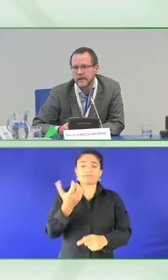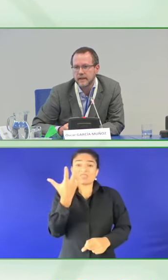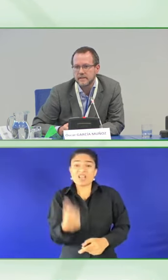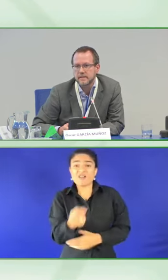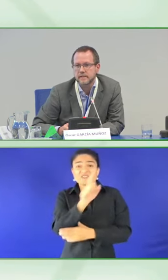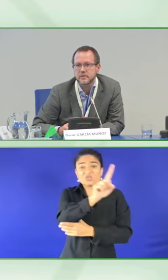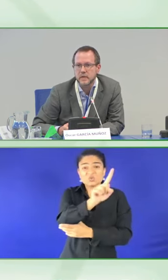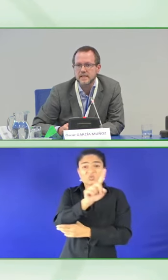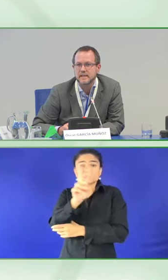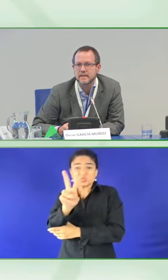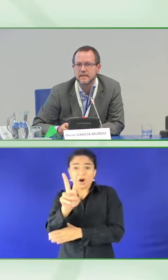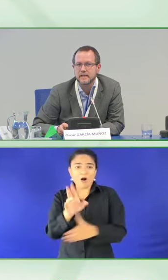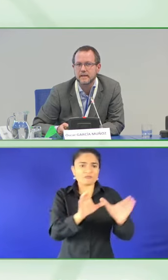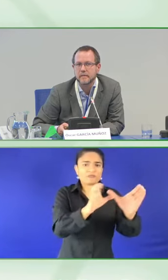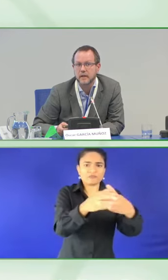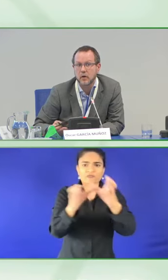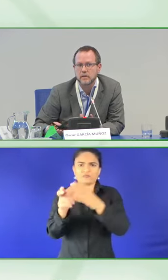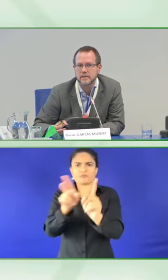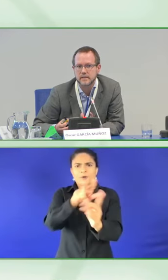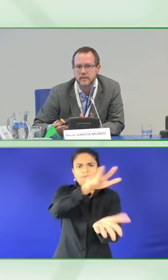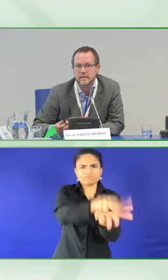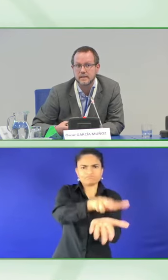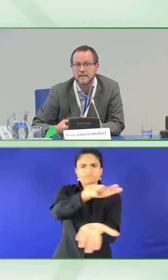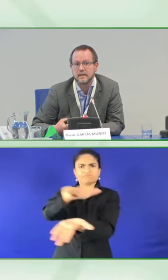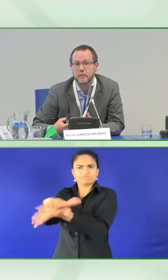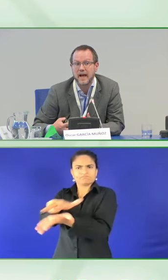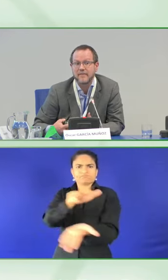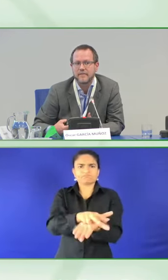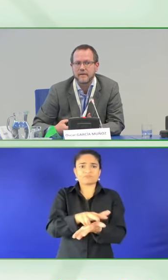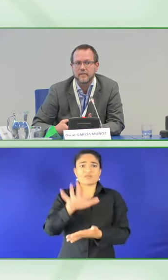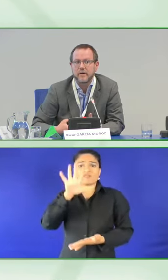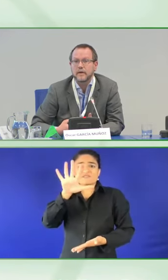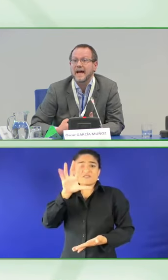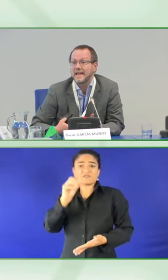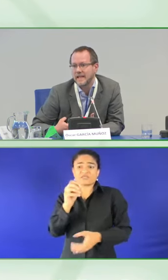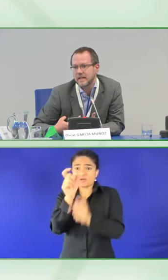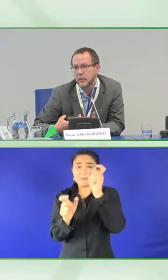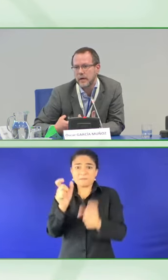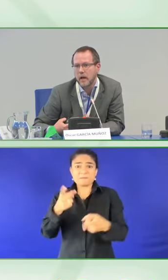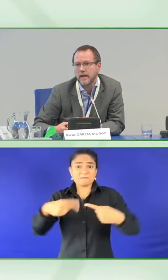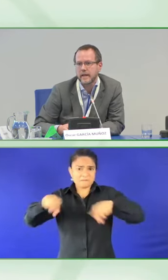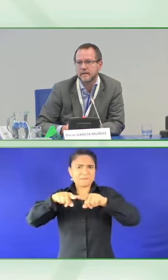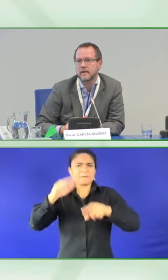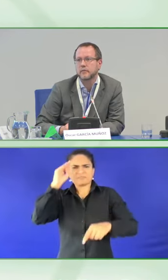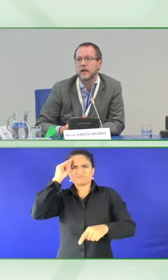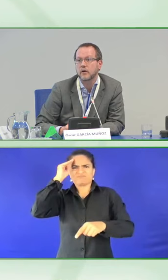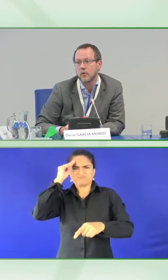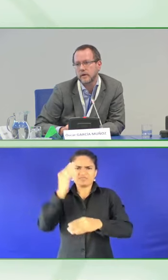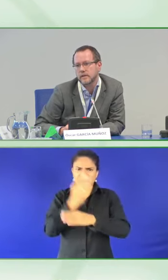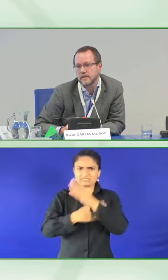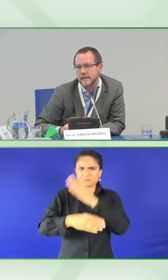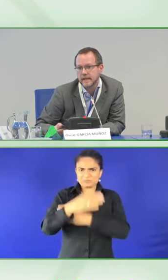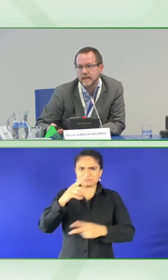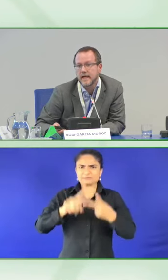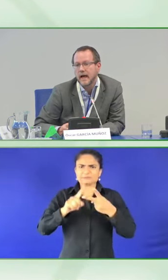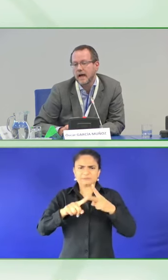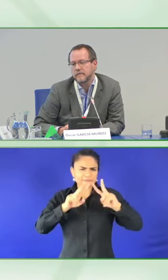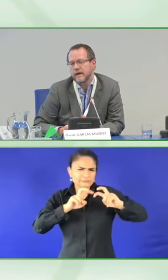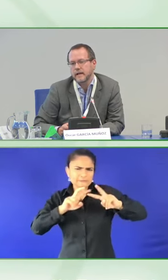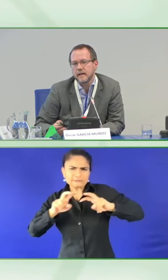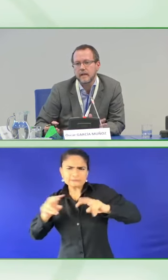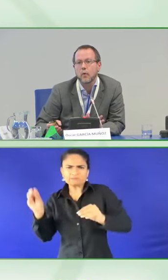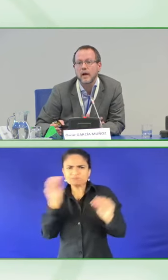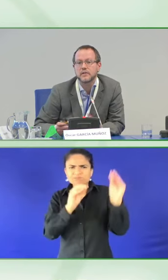it is interesting, because there is, we have found a need, a real need, and we are covering this need.